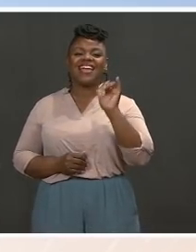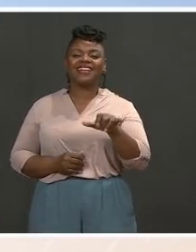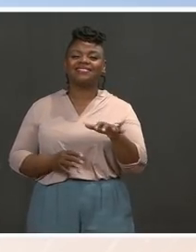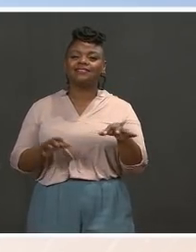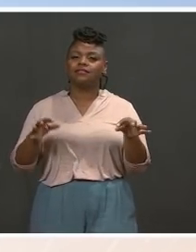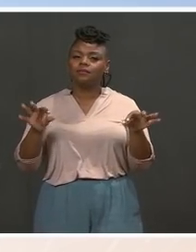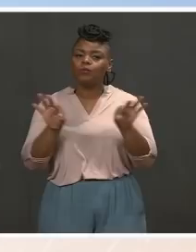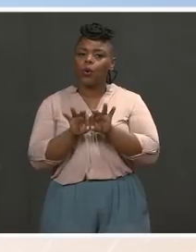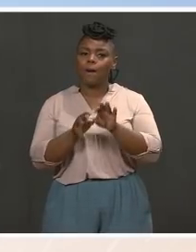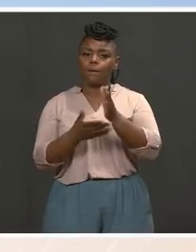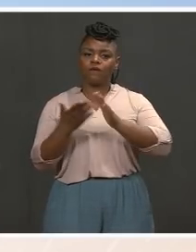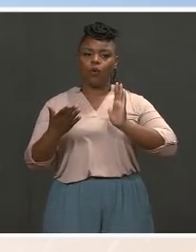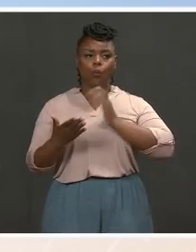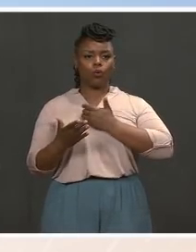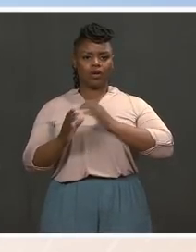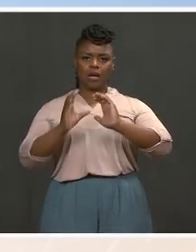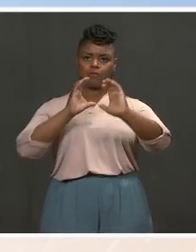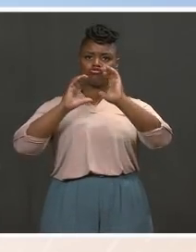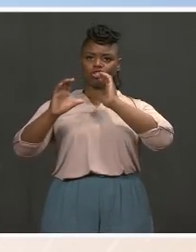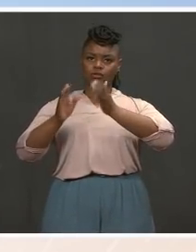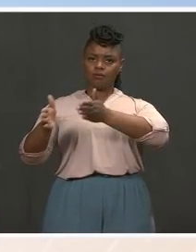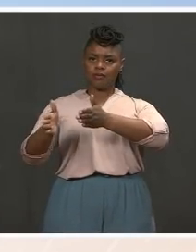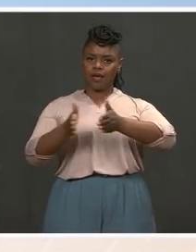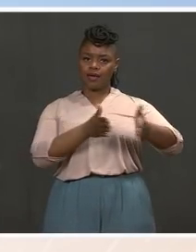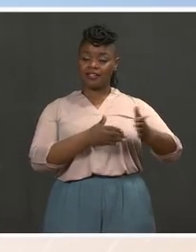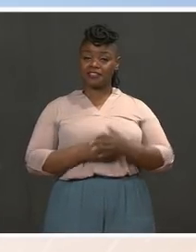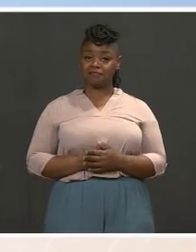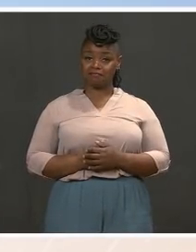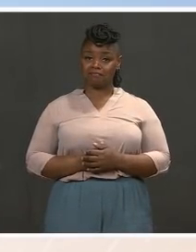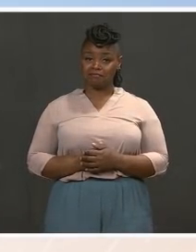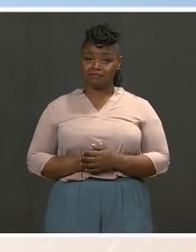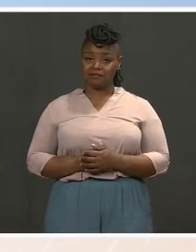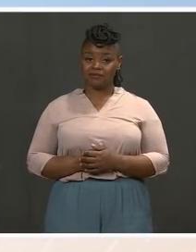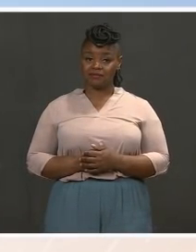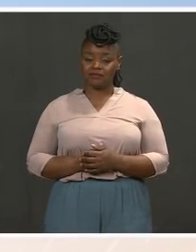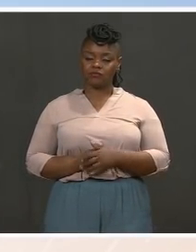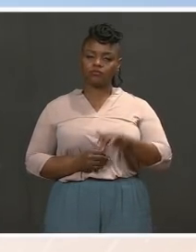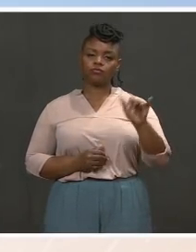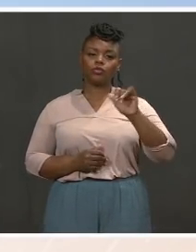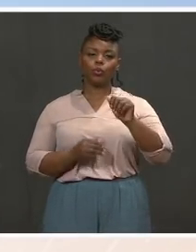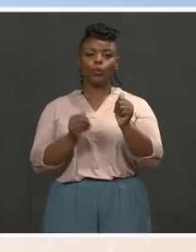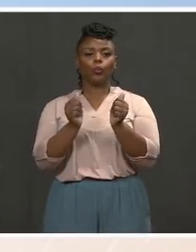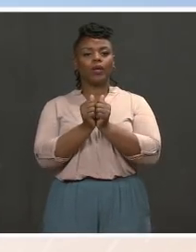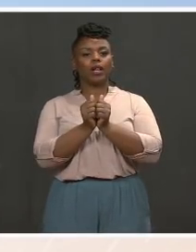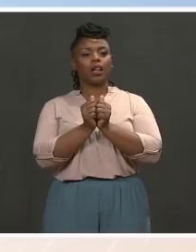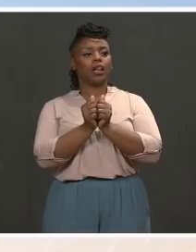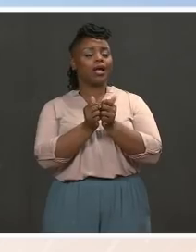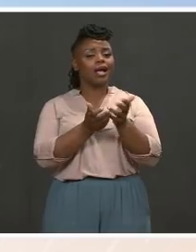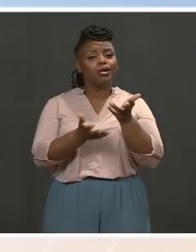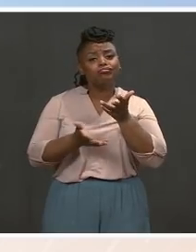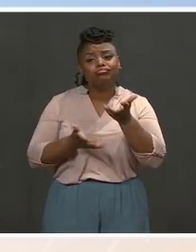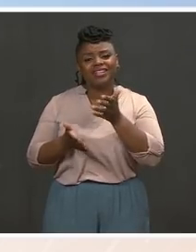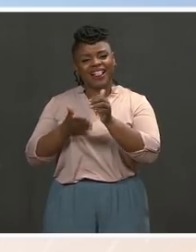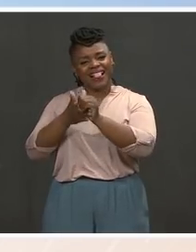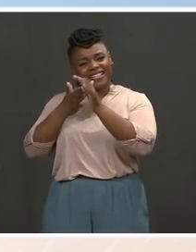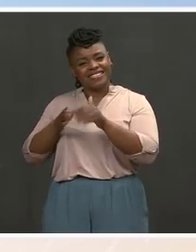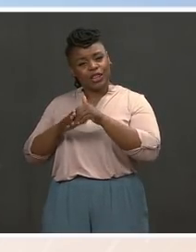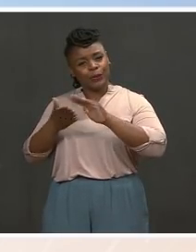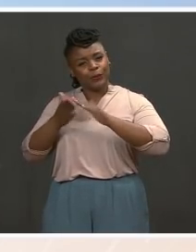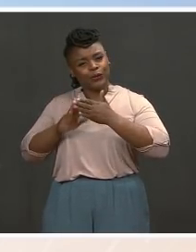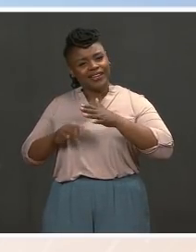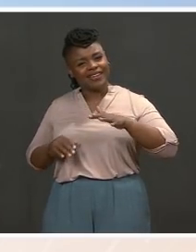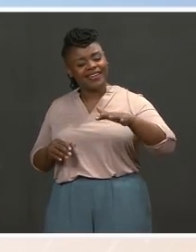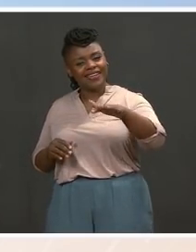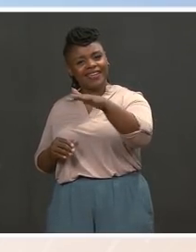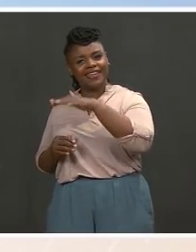members of Congress as concerns arise, also with leaders in the community, as he and the Vice President did last Friday, why it's so important